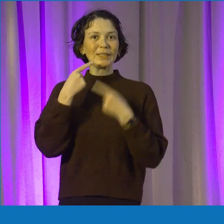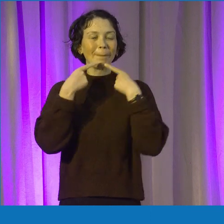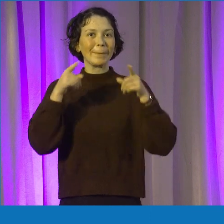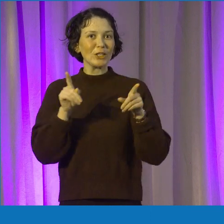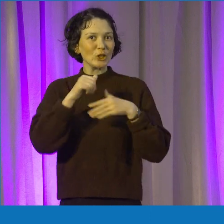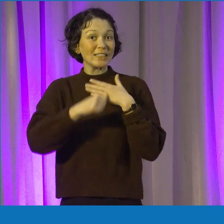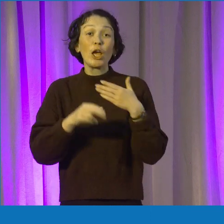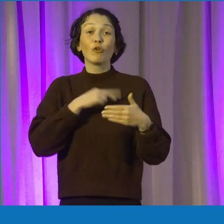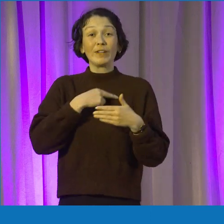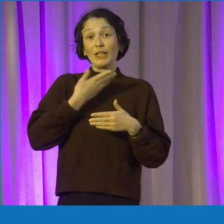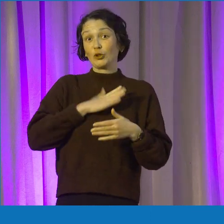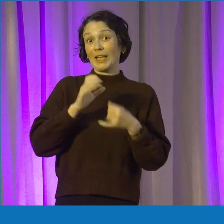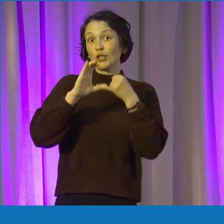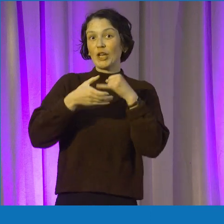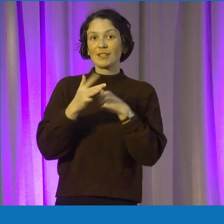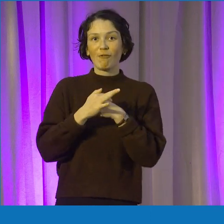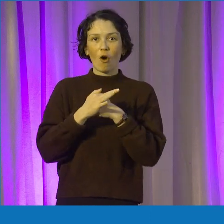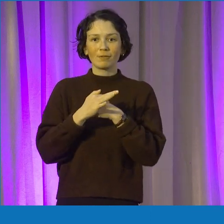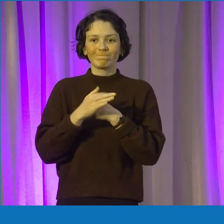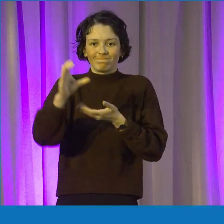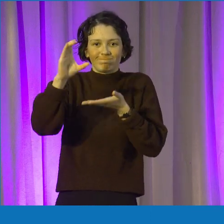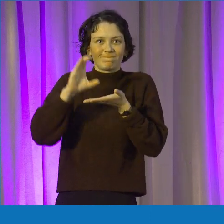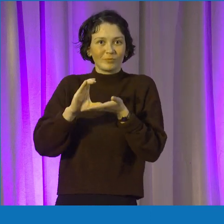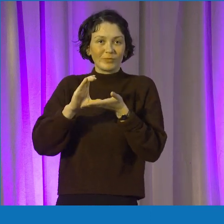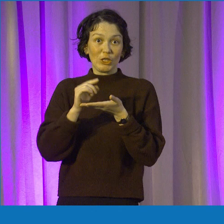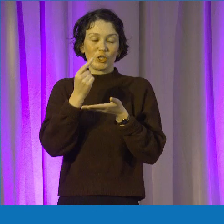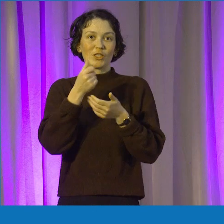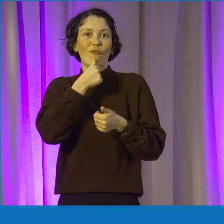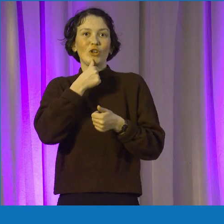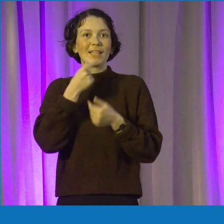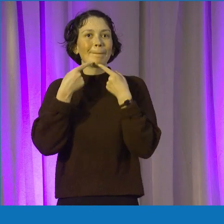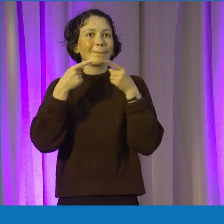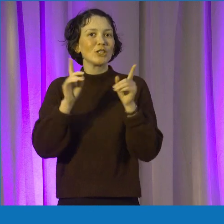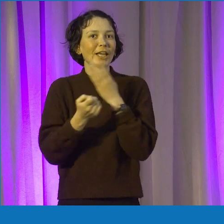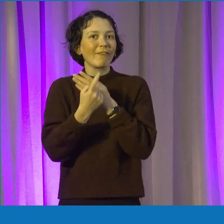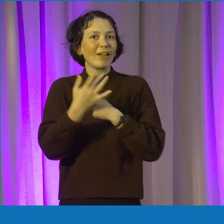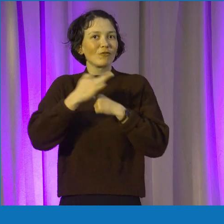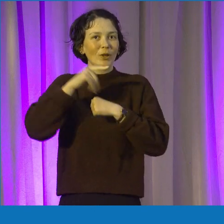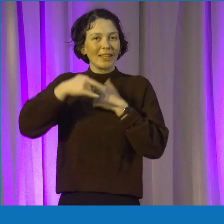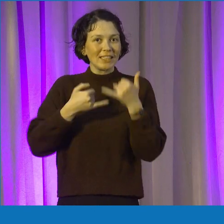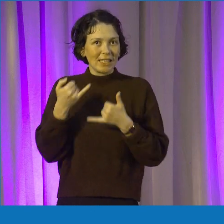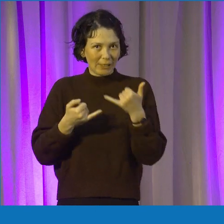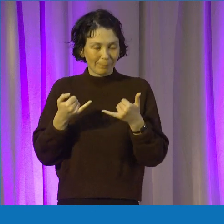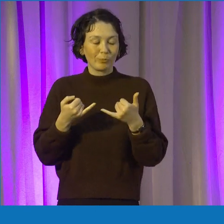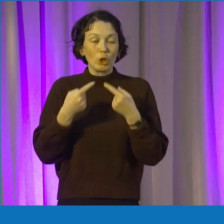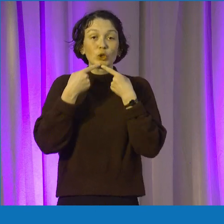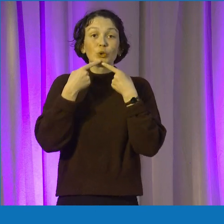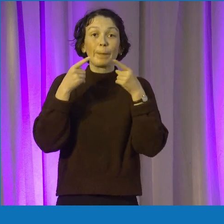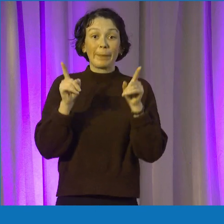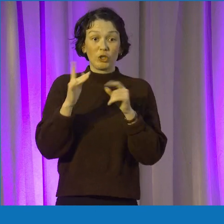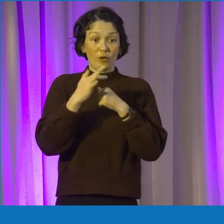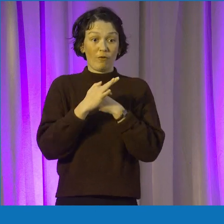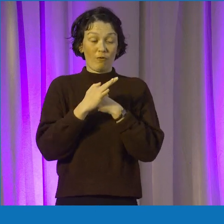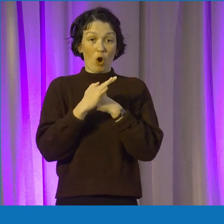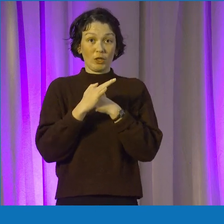chance to win money. It's kind of the first pitching opportunity we have in the calendar year. So you pitch to Citi, who are a large investment bank,